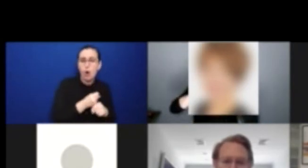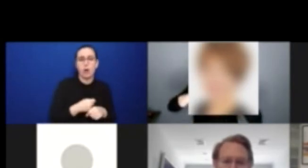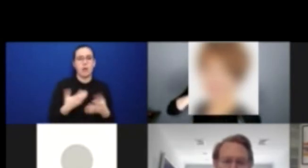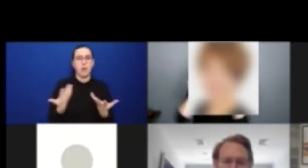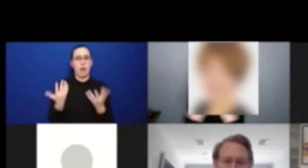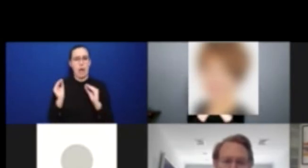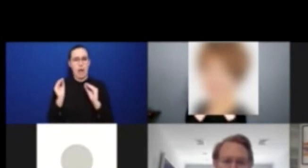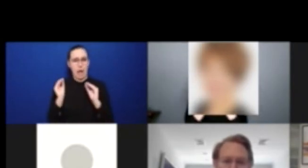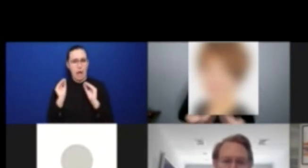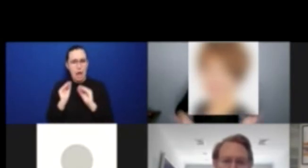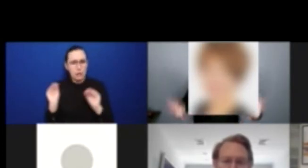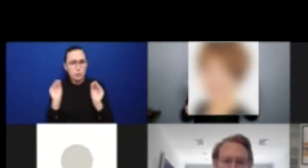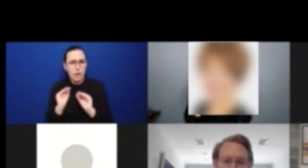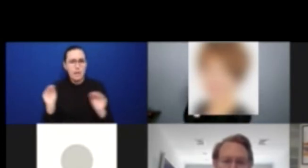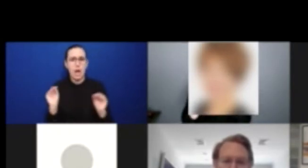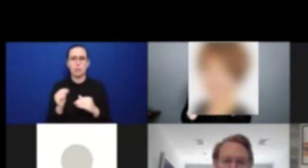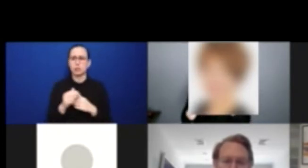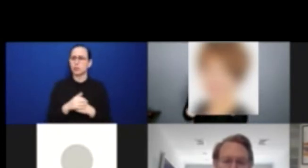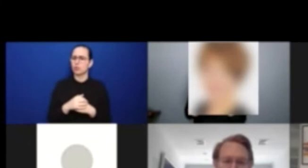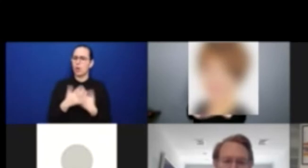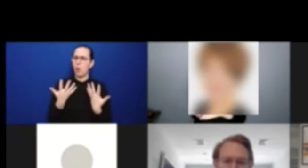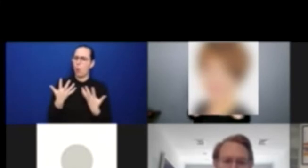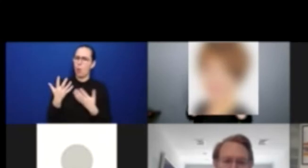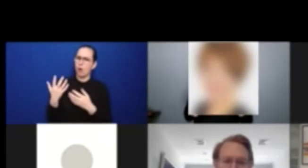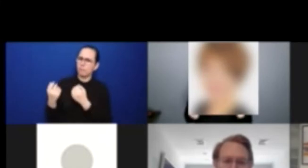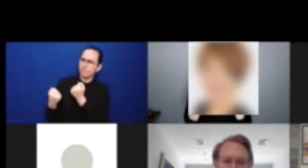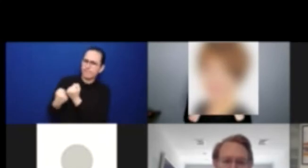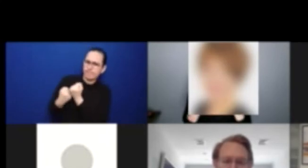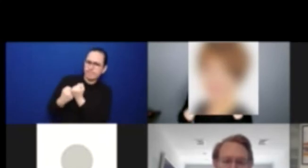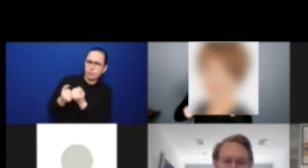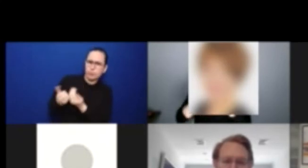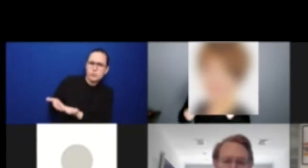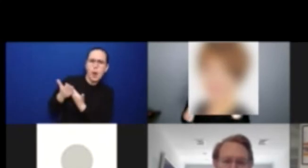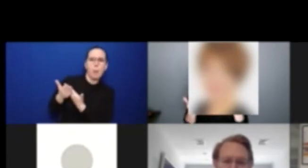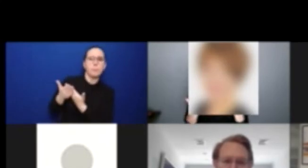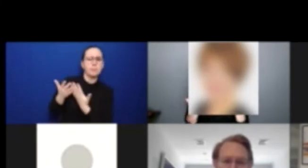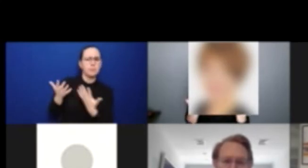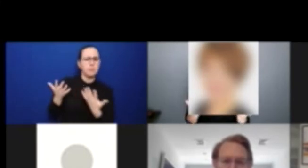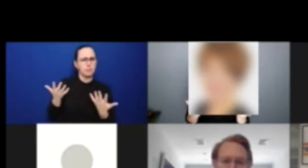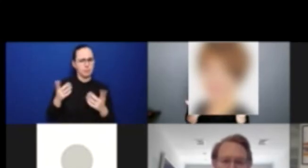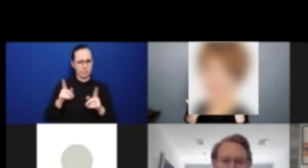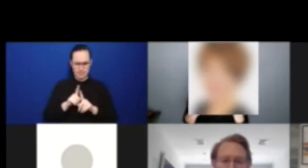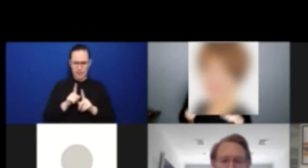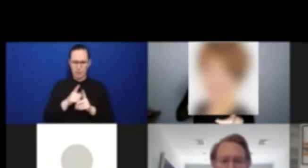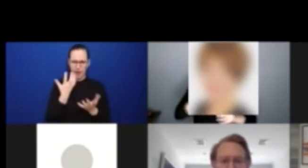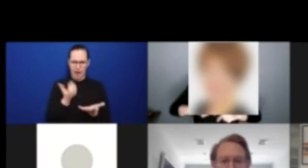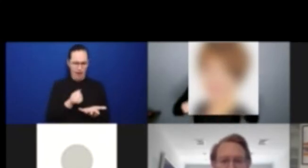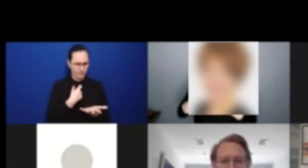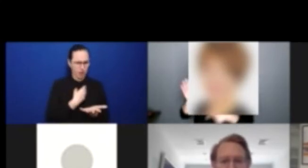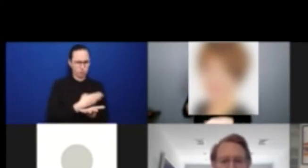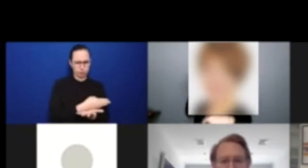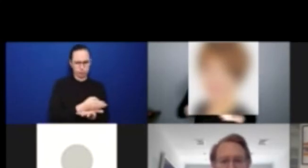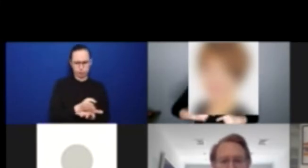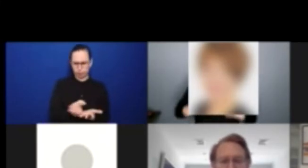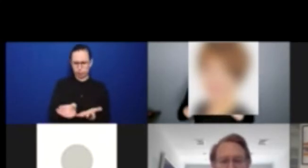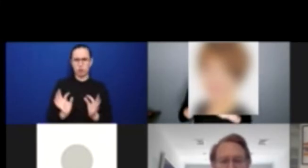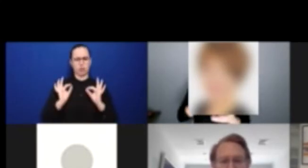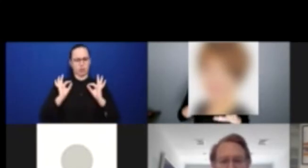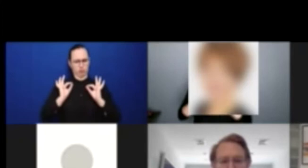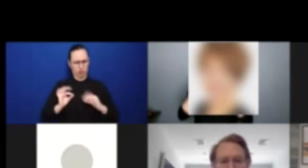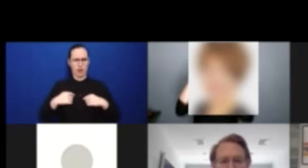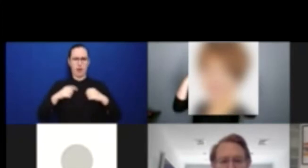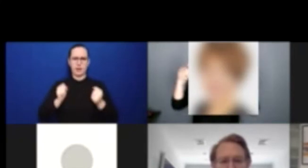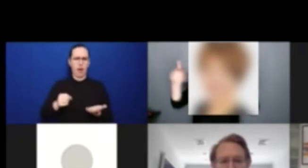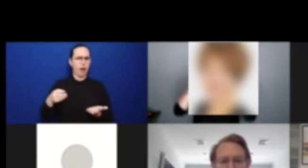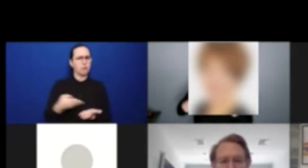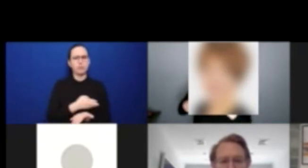need to have, you know, to fulfill the life and to live the life that you want, and that you have the right to live